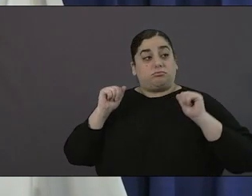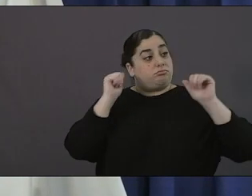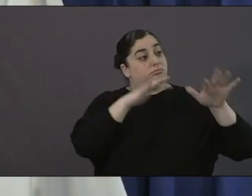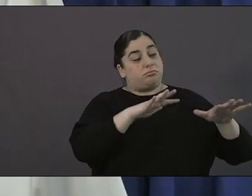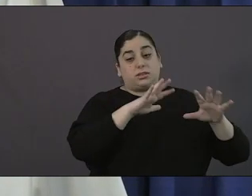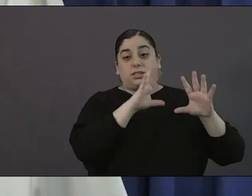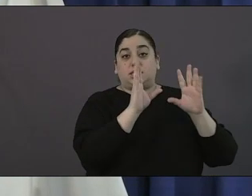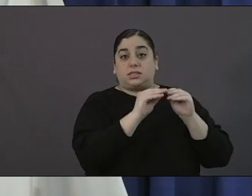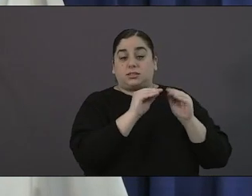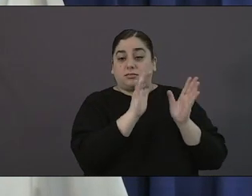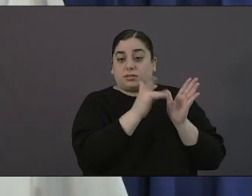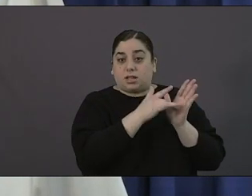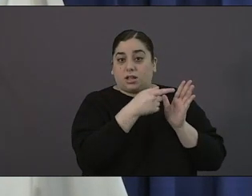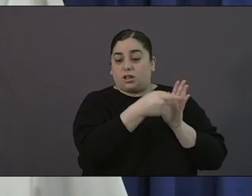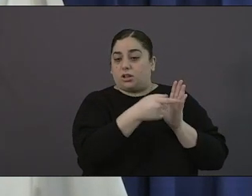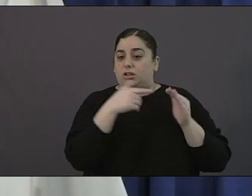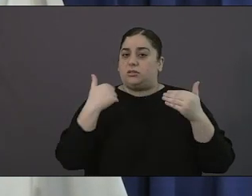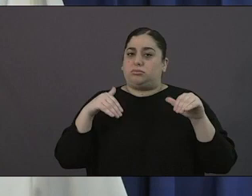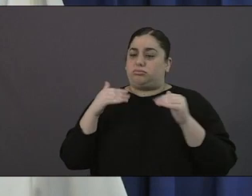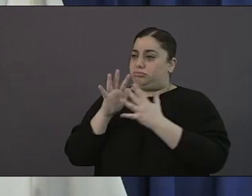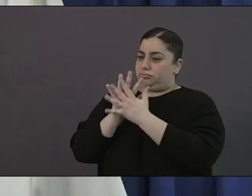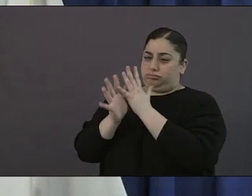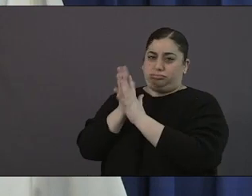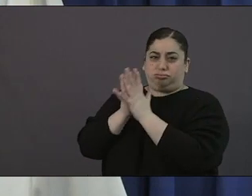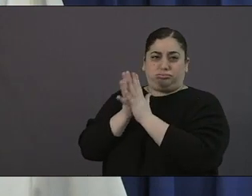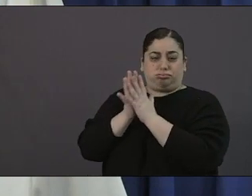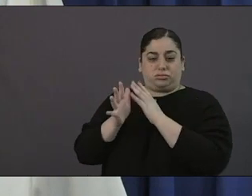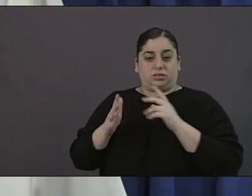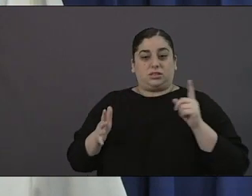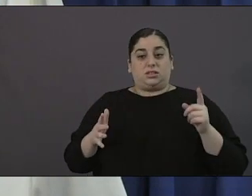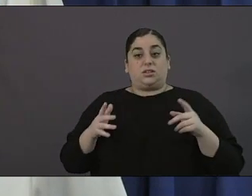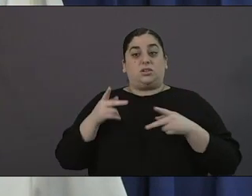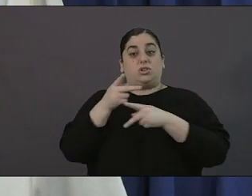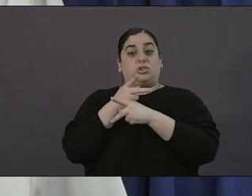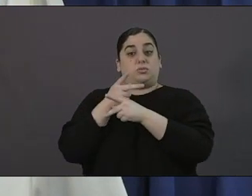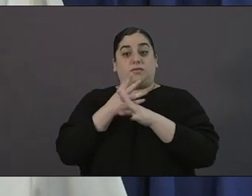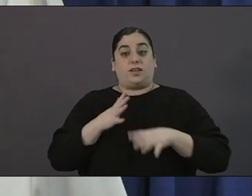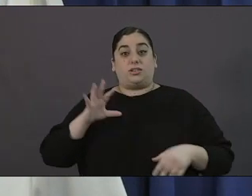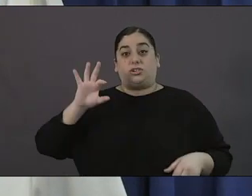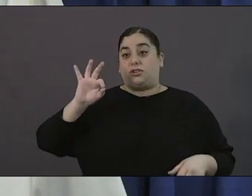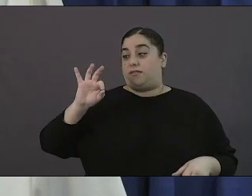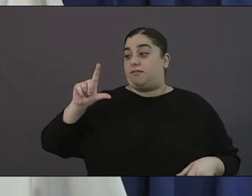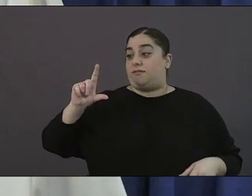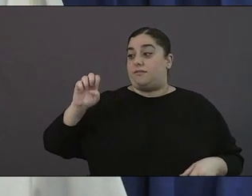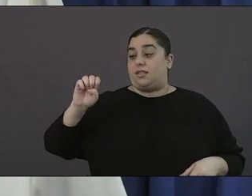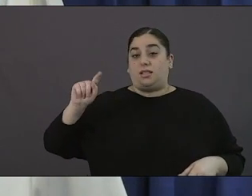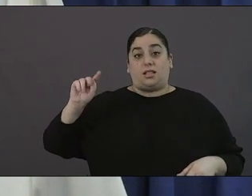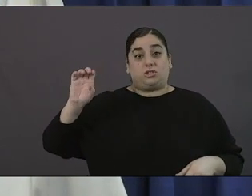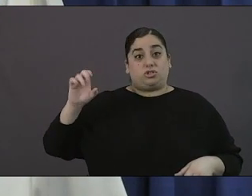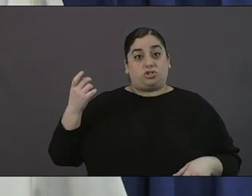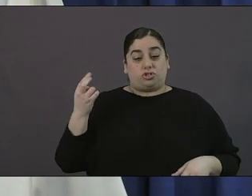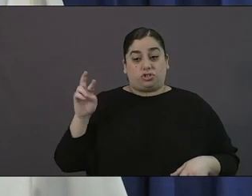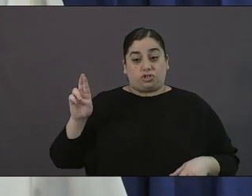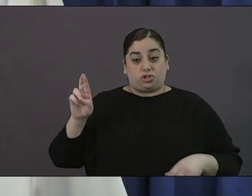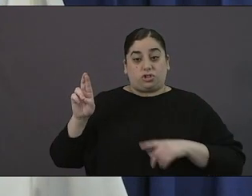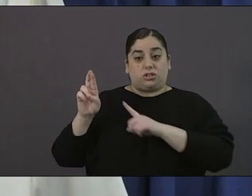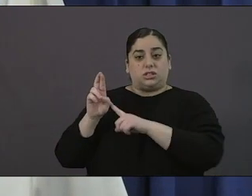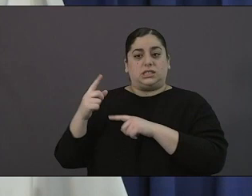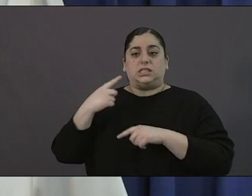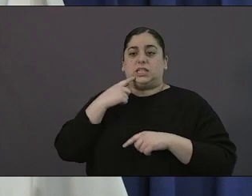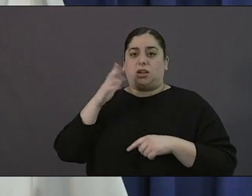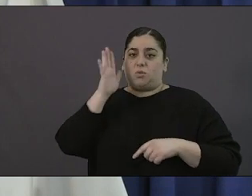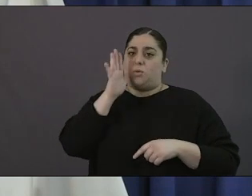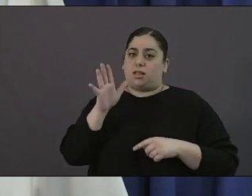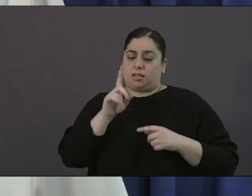density there and i know supervisor fletcher had announced today that there will be uh larger testing there yeah but how would you